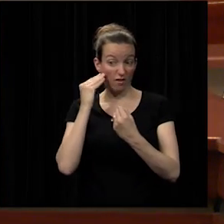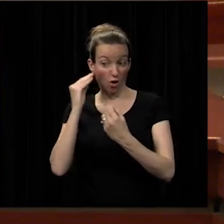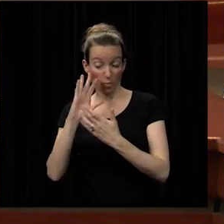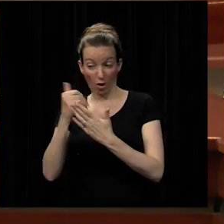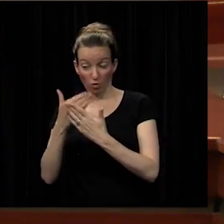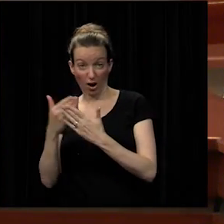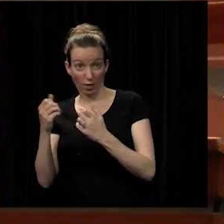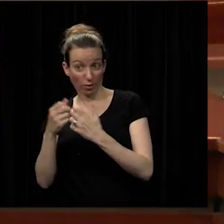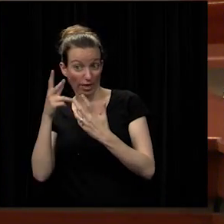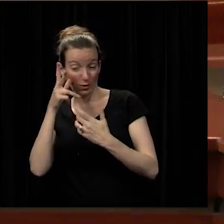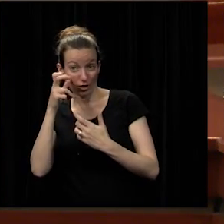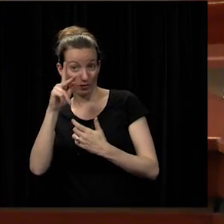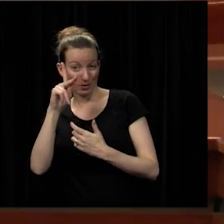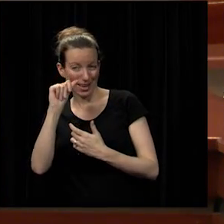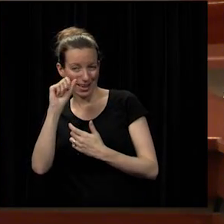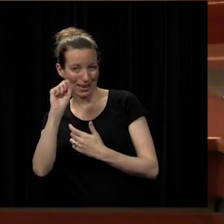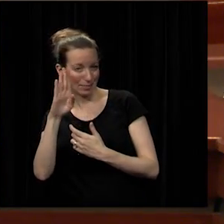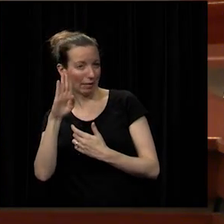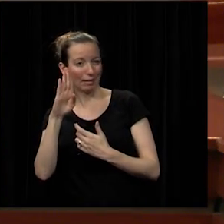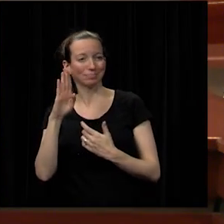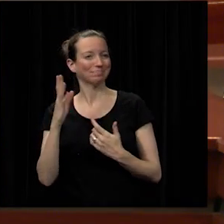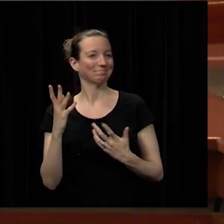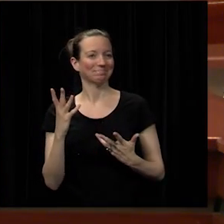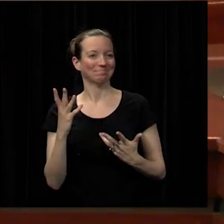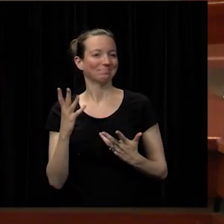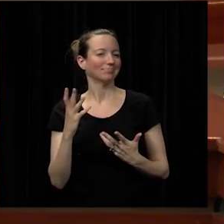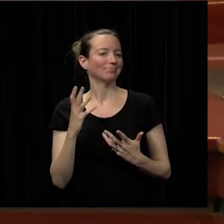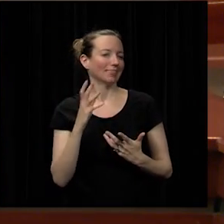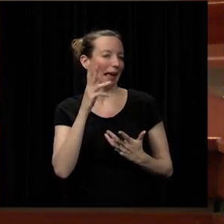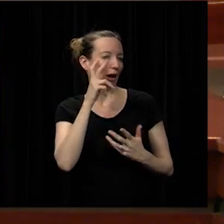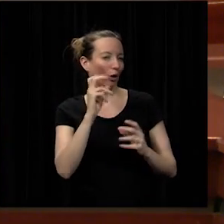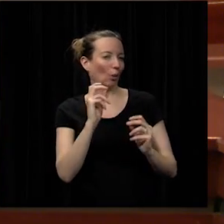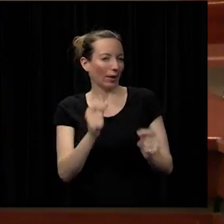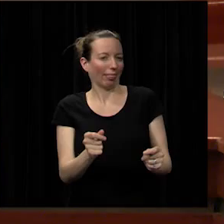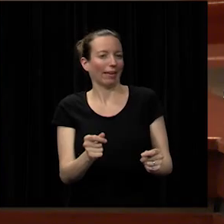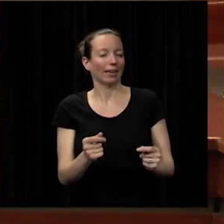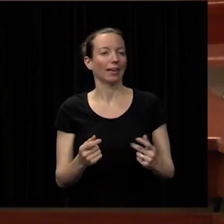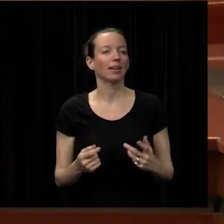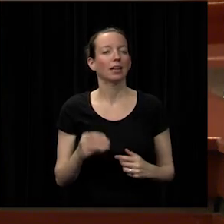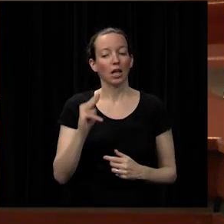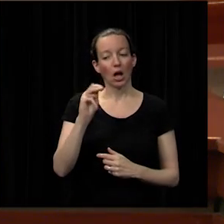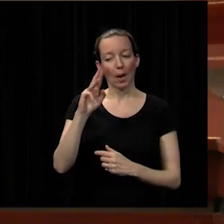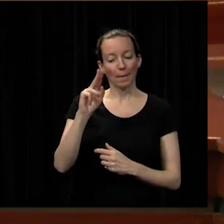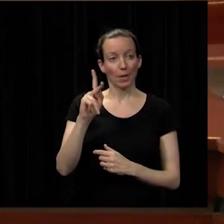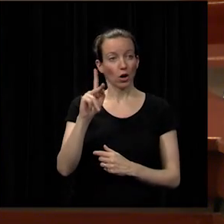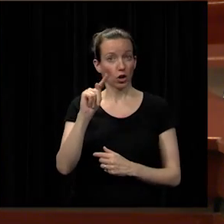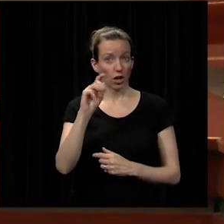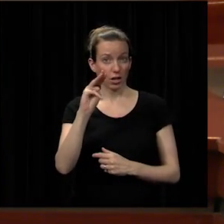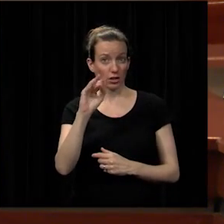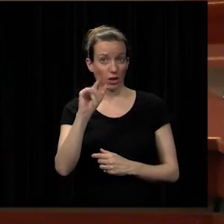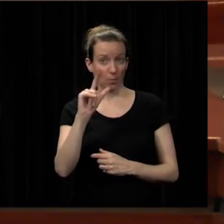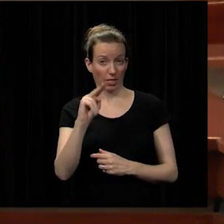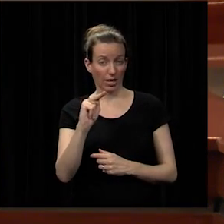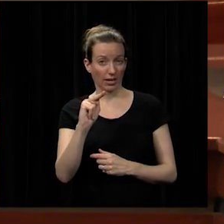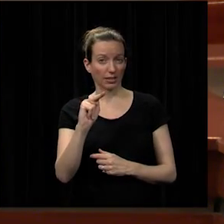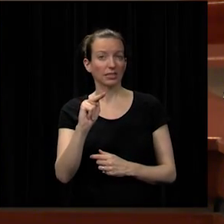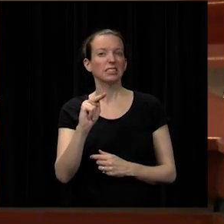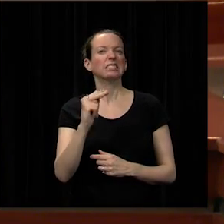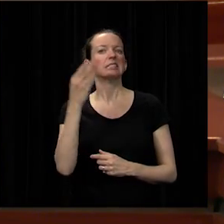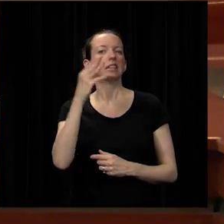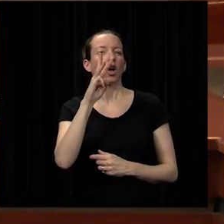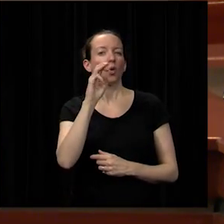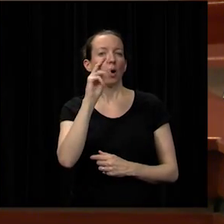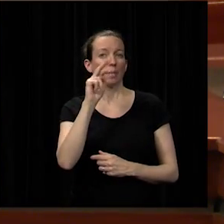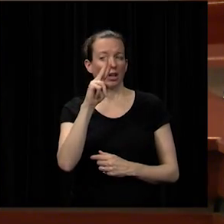what's happened that afternoon or that morning so it's very positive and then mark tallman as some of you been participating with he does the webinars almost every